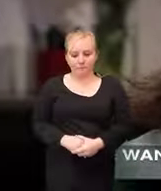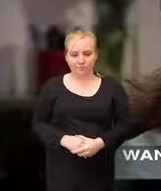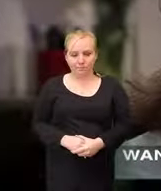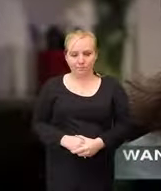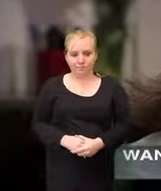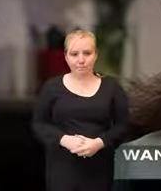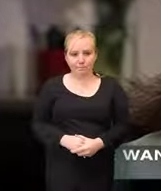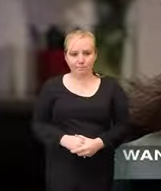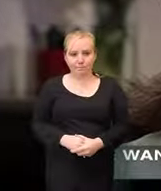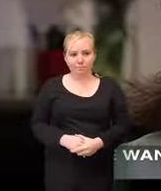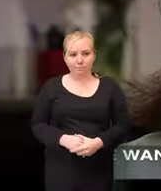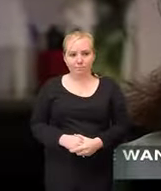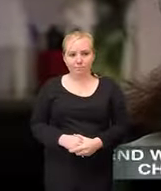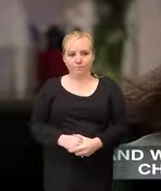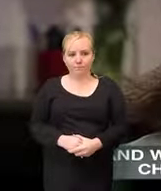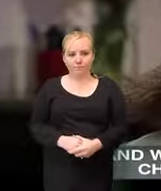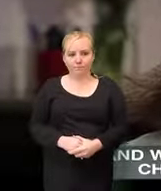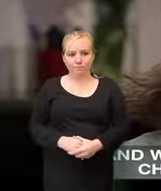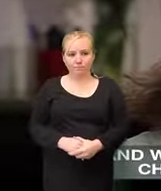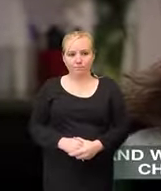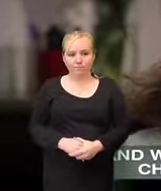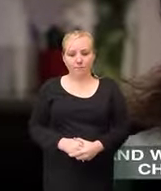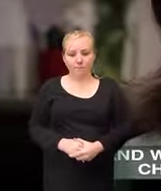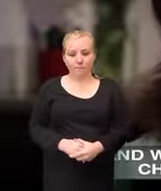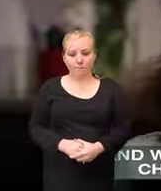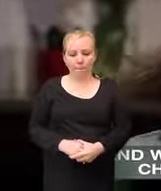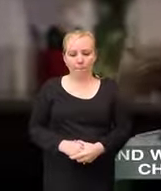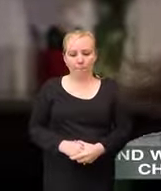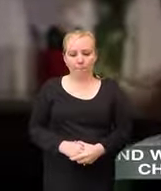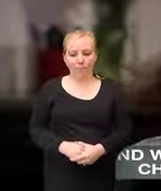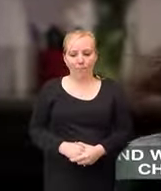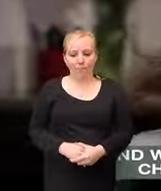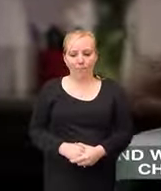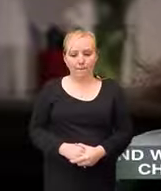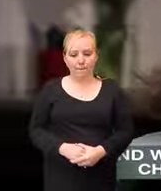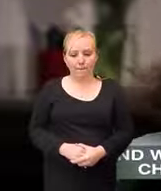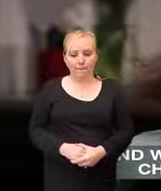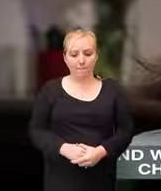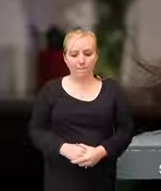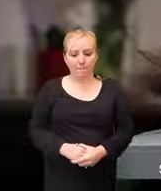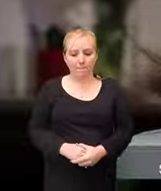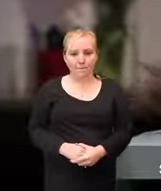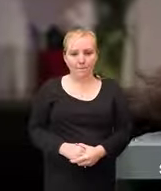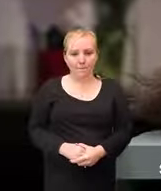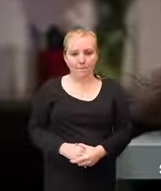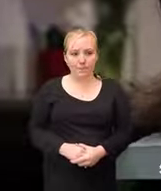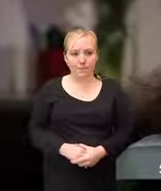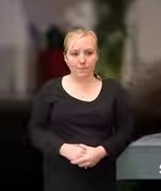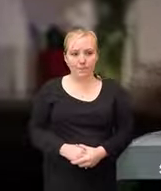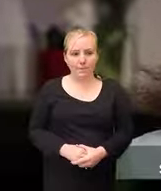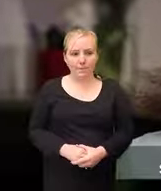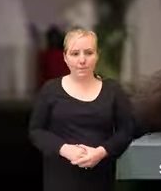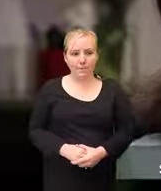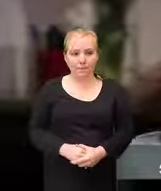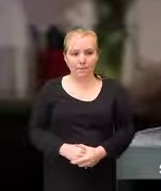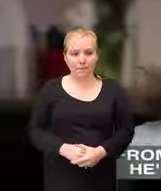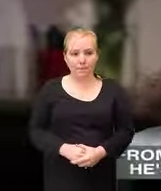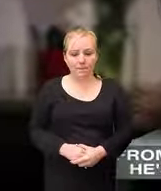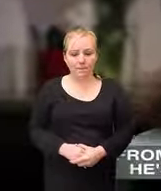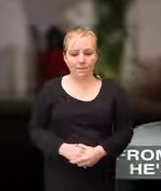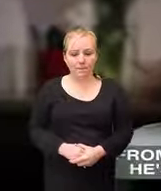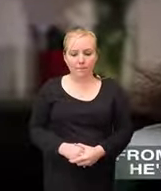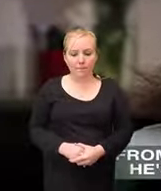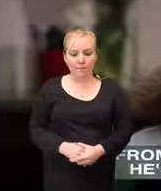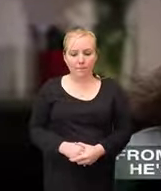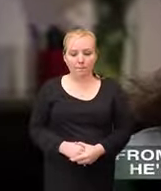internal trade within the country and when he sees Rhode Island charging Massachusetts a tariff every time someone brings